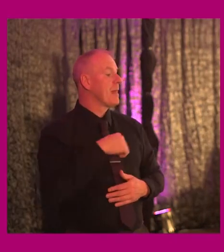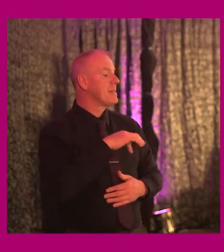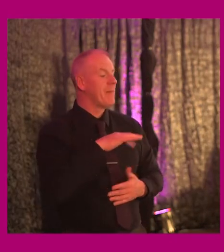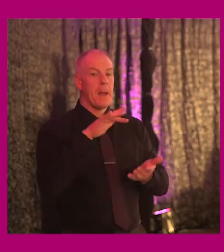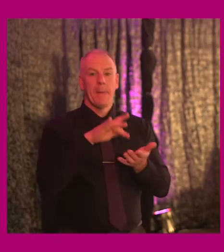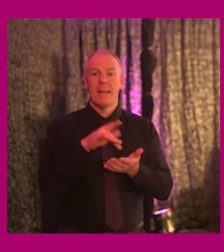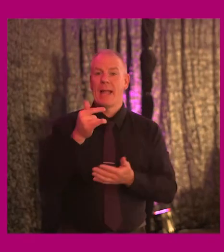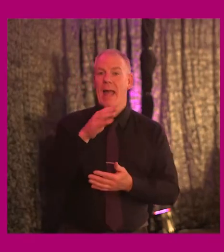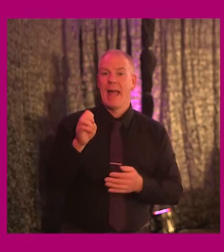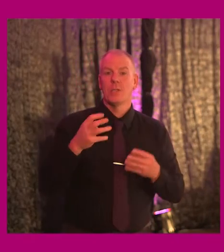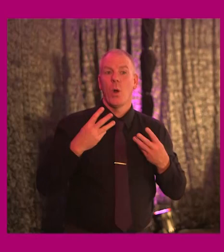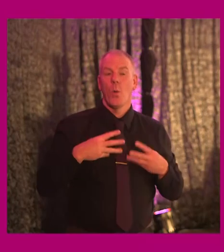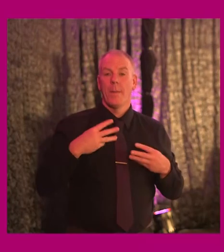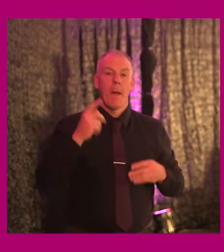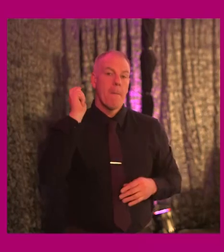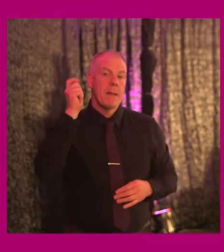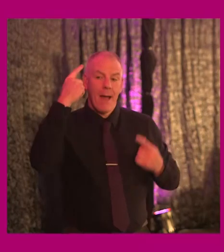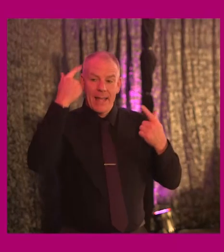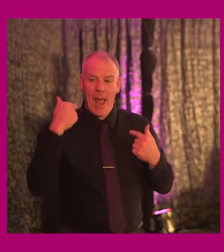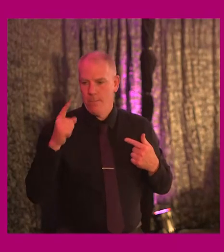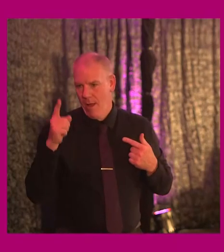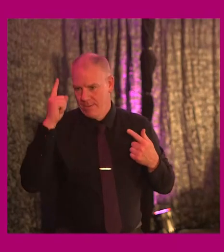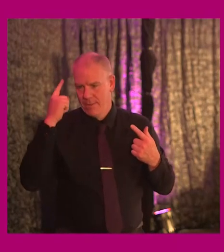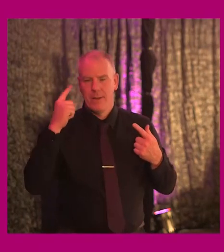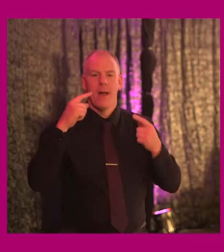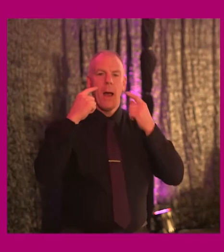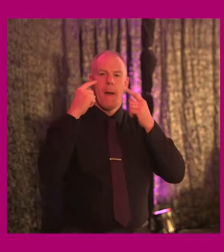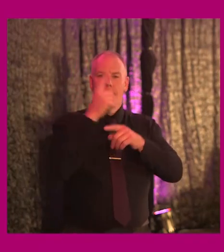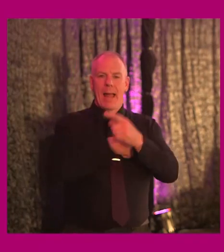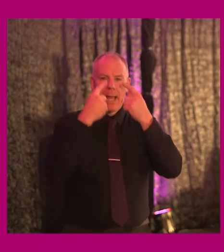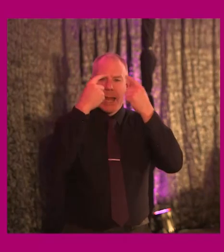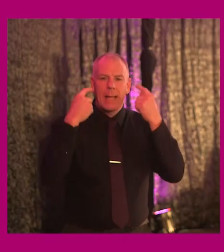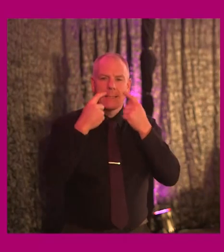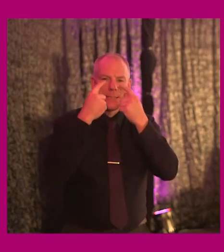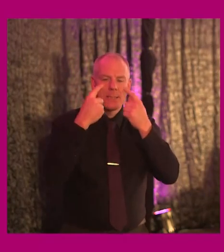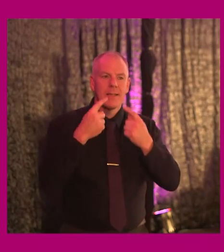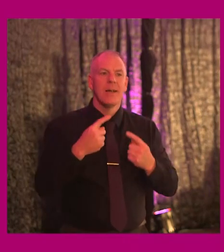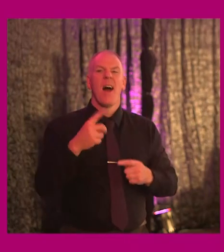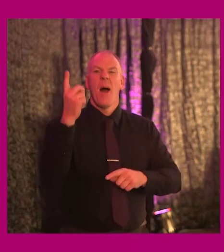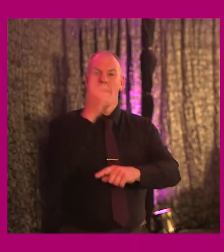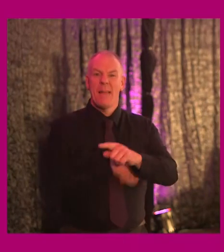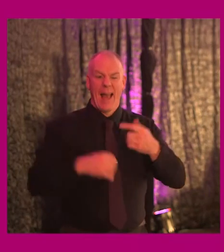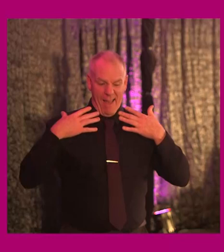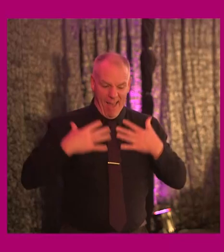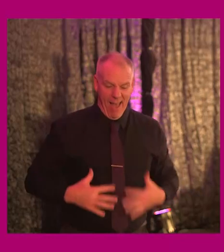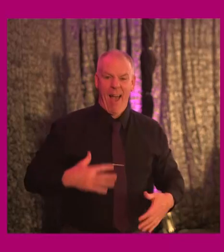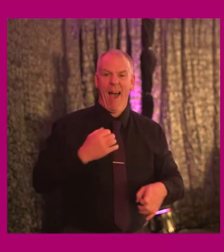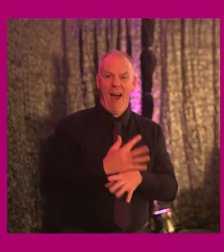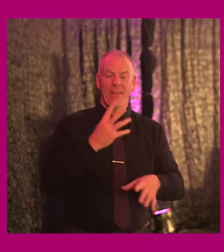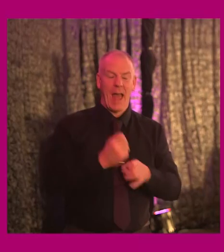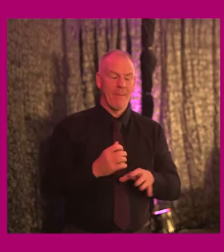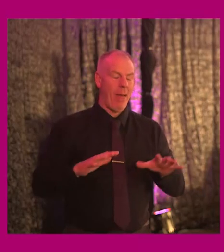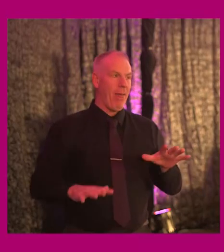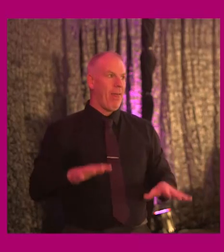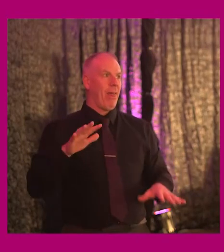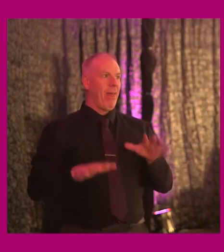-aged woman with blonde hair and black rimmed glasses. I wear black pretty much all of the time because colour is overwhelming when